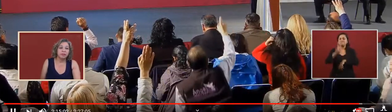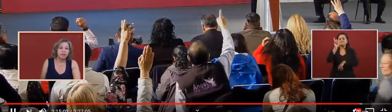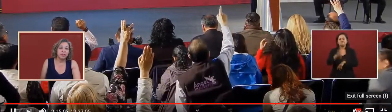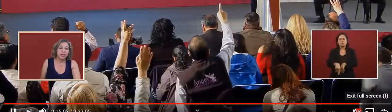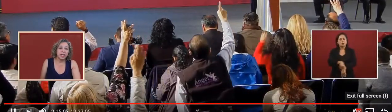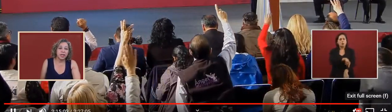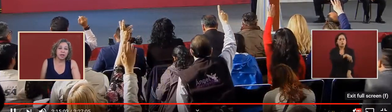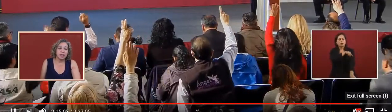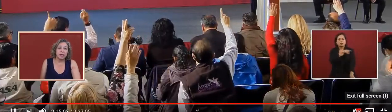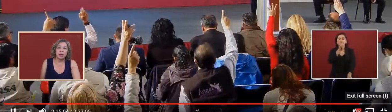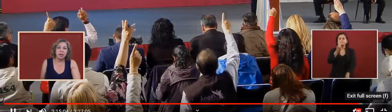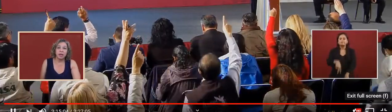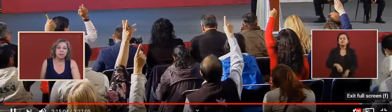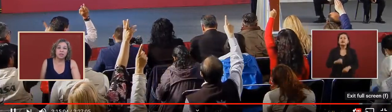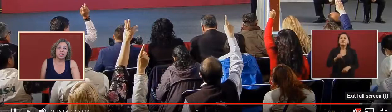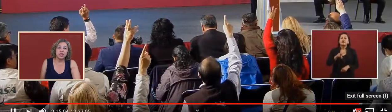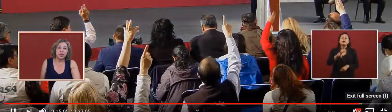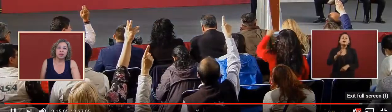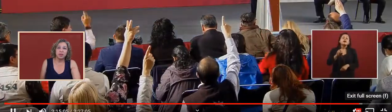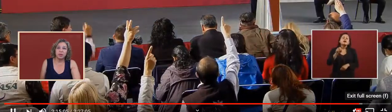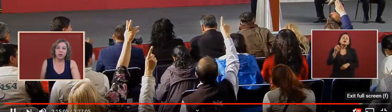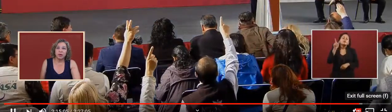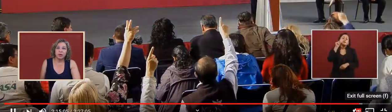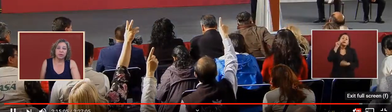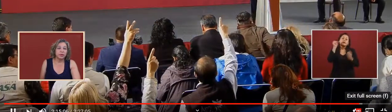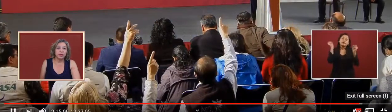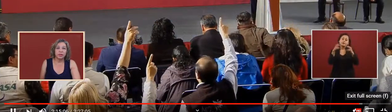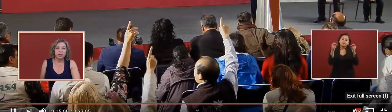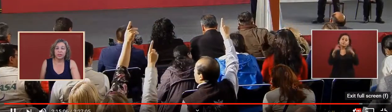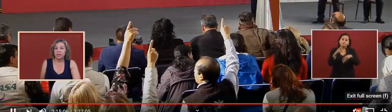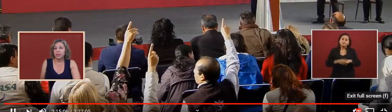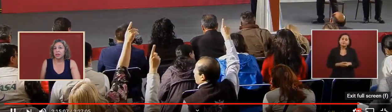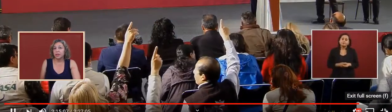for today and we'll see each other tomorrow